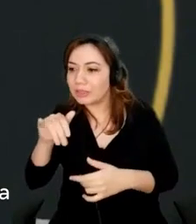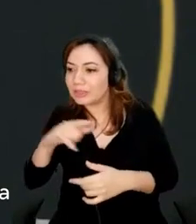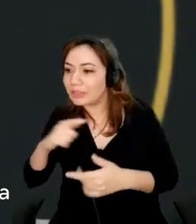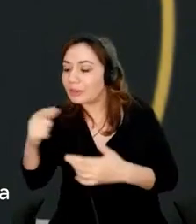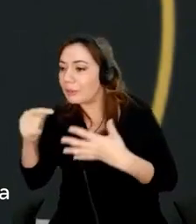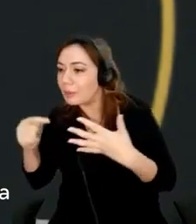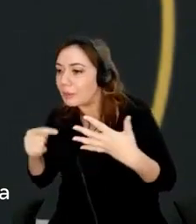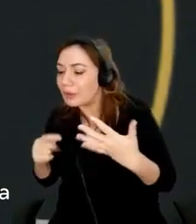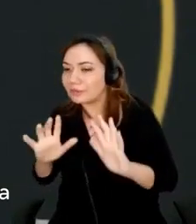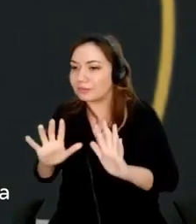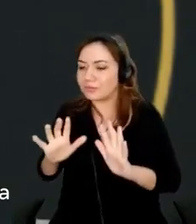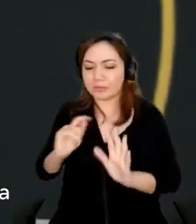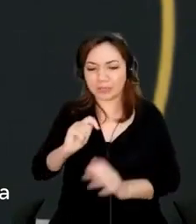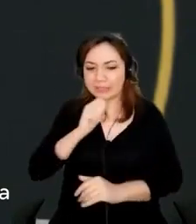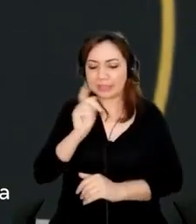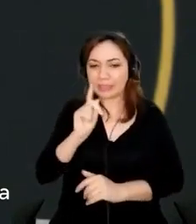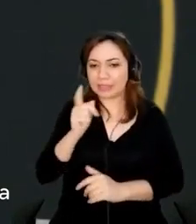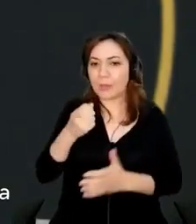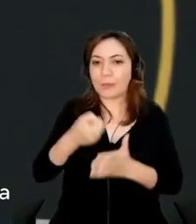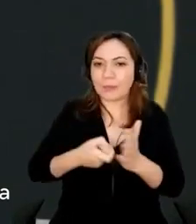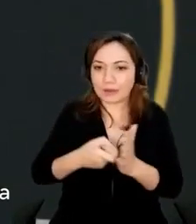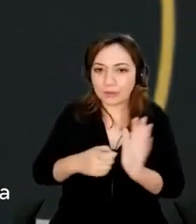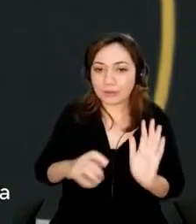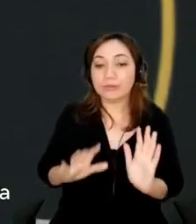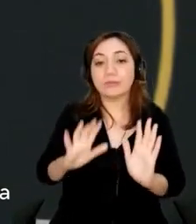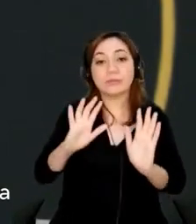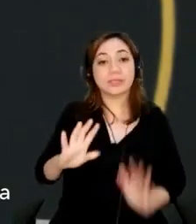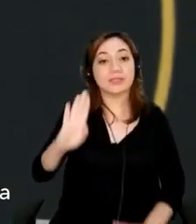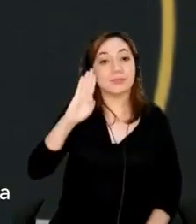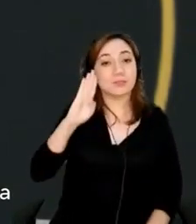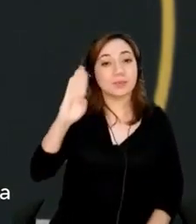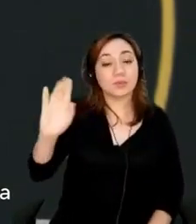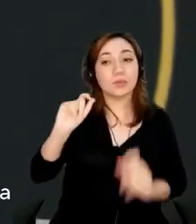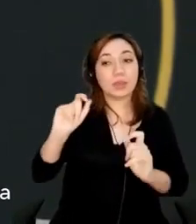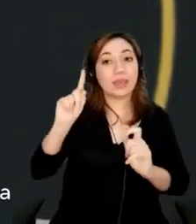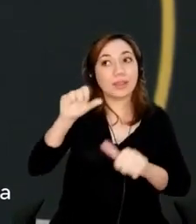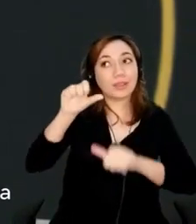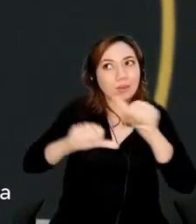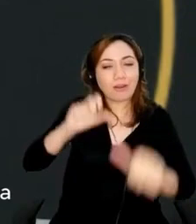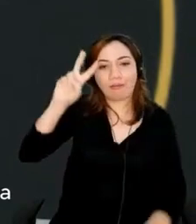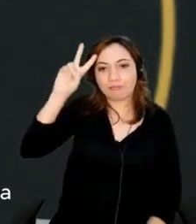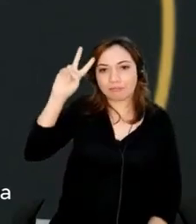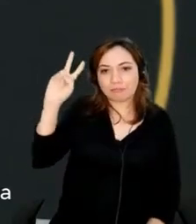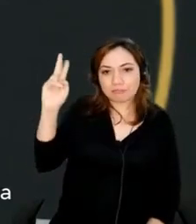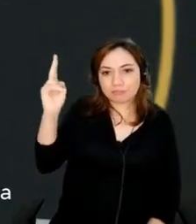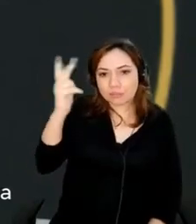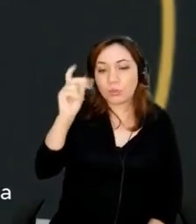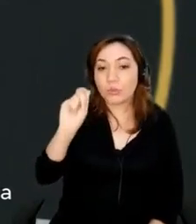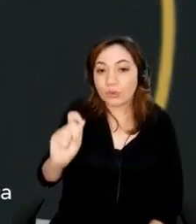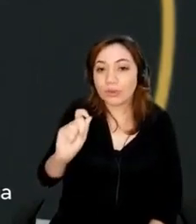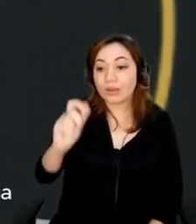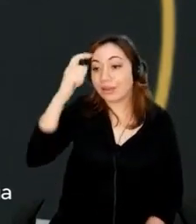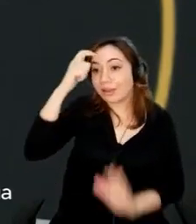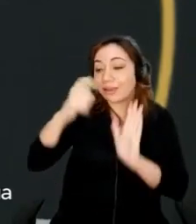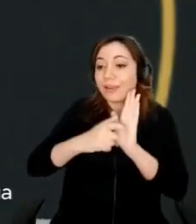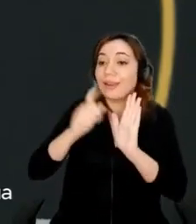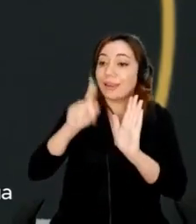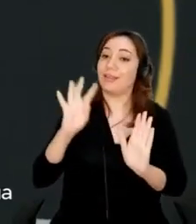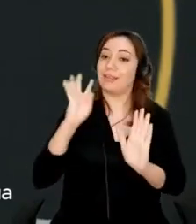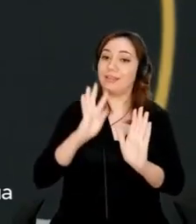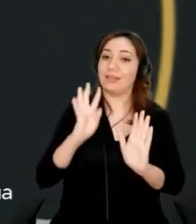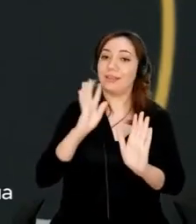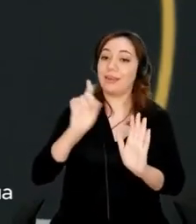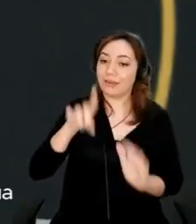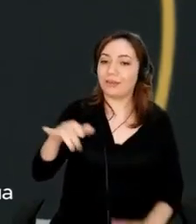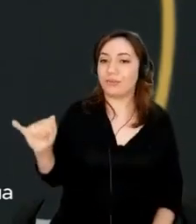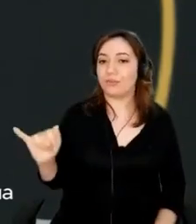But the key thing is change the mindset. AI is fun. AI is innovative and it's here. So